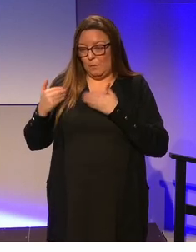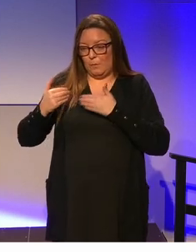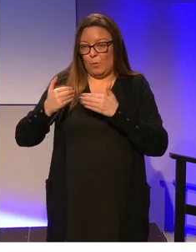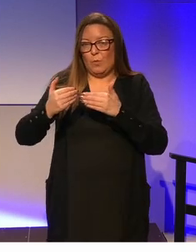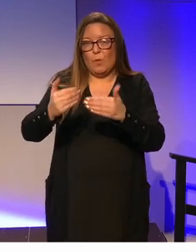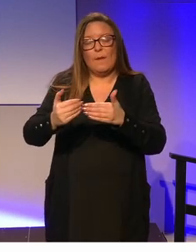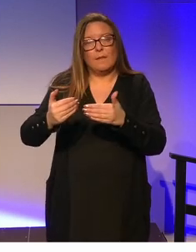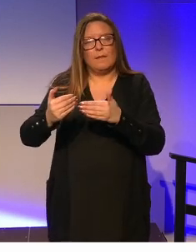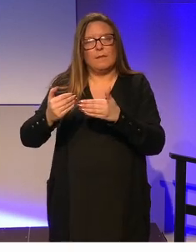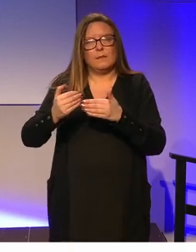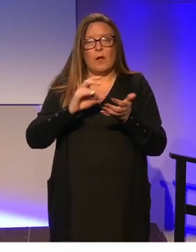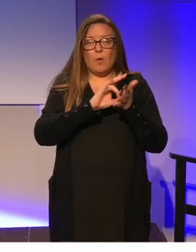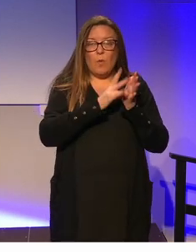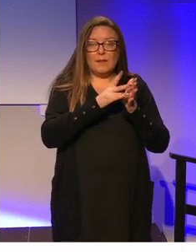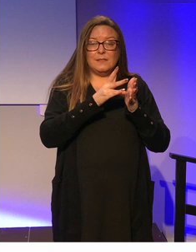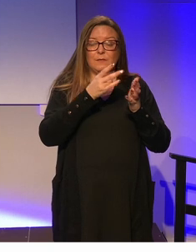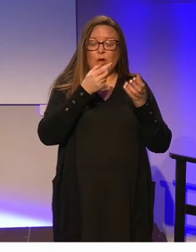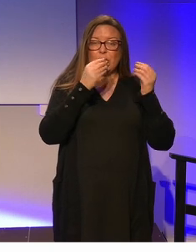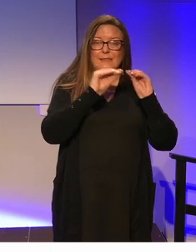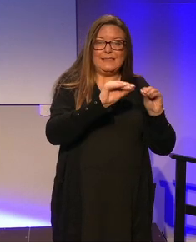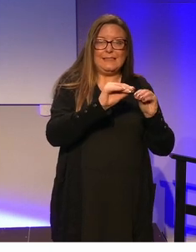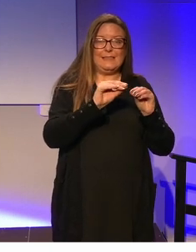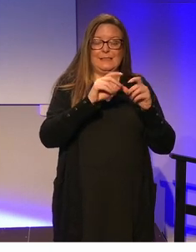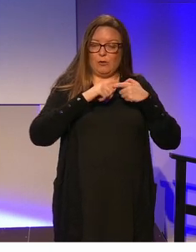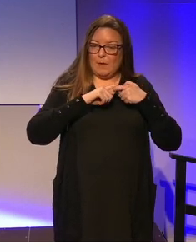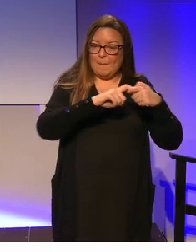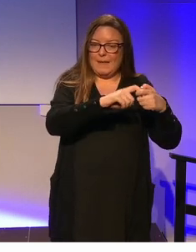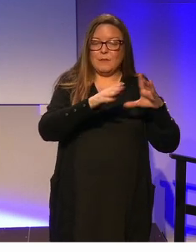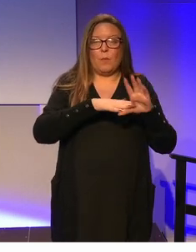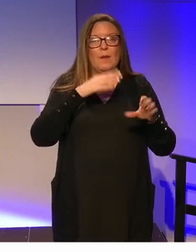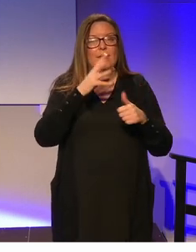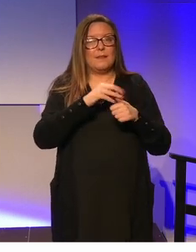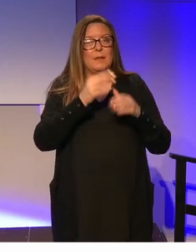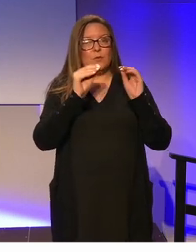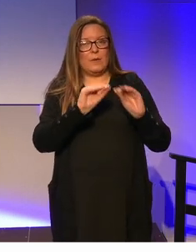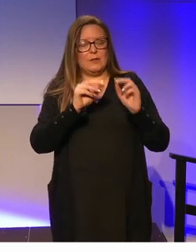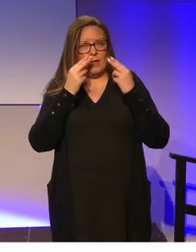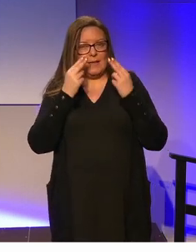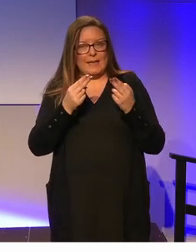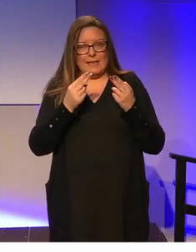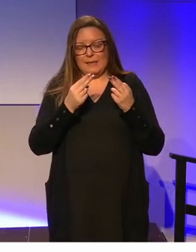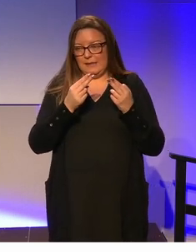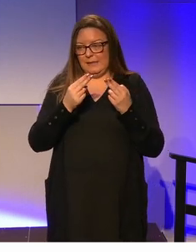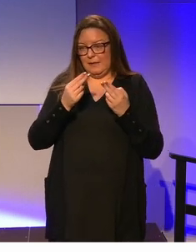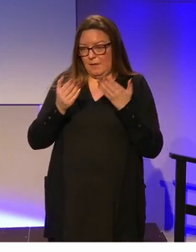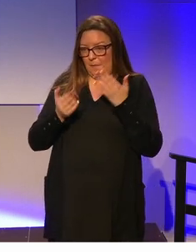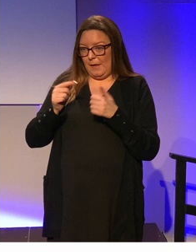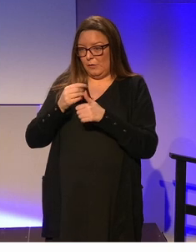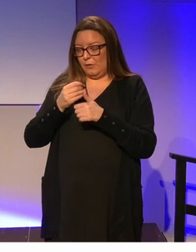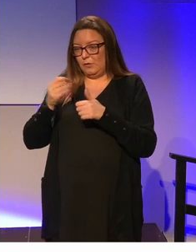quality of teaching remains for the child with special educational needs more than for any other child the